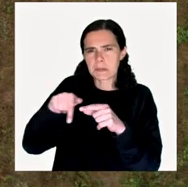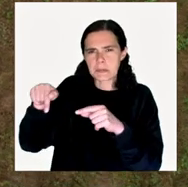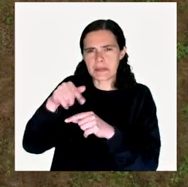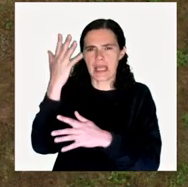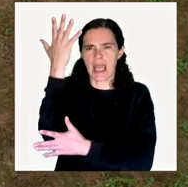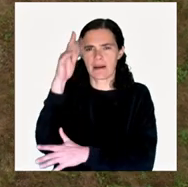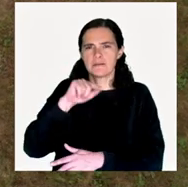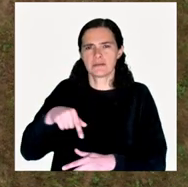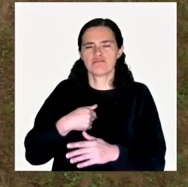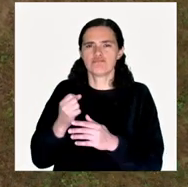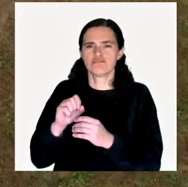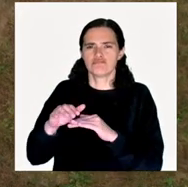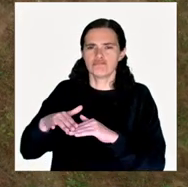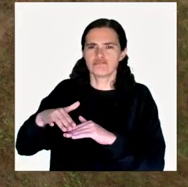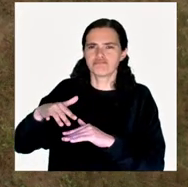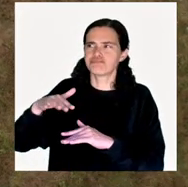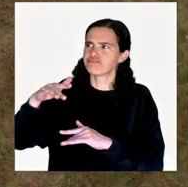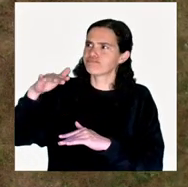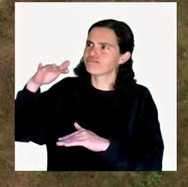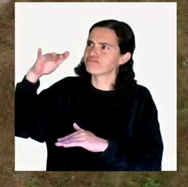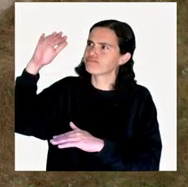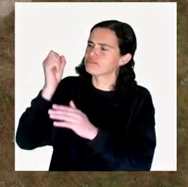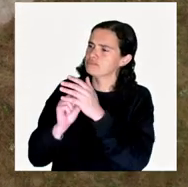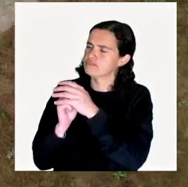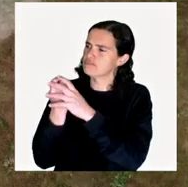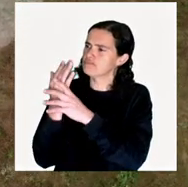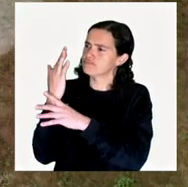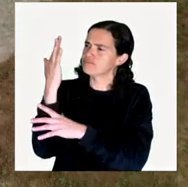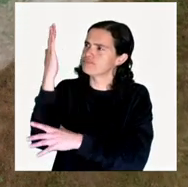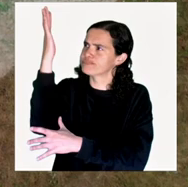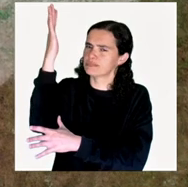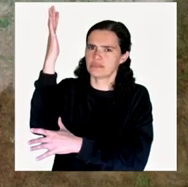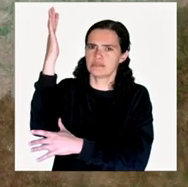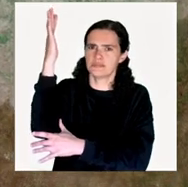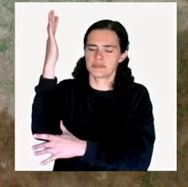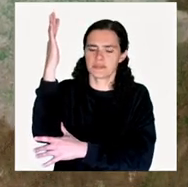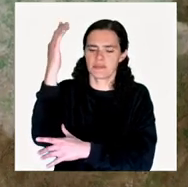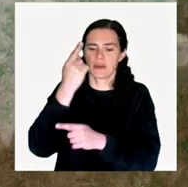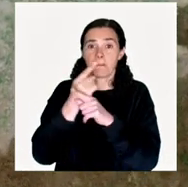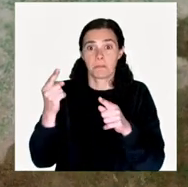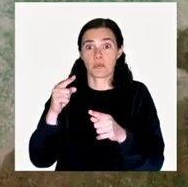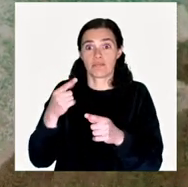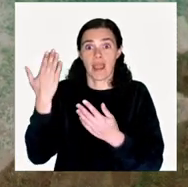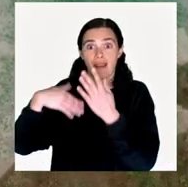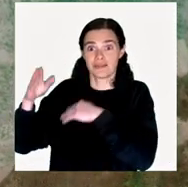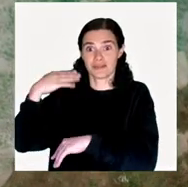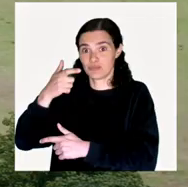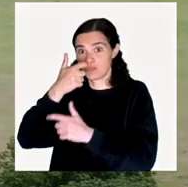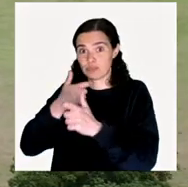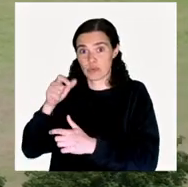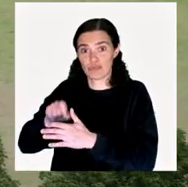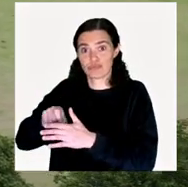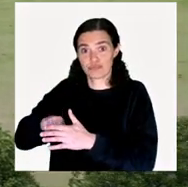elements of the tree that would grow at the top of it because of birds dropping seeds.